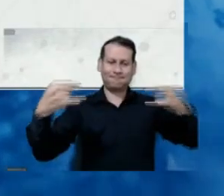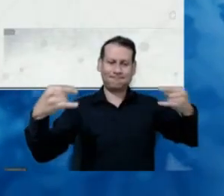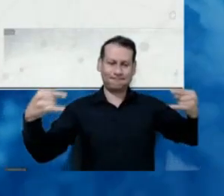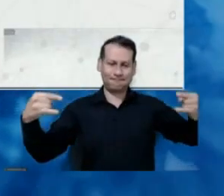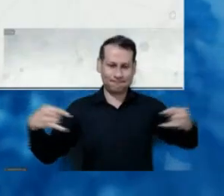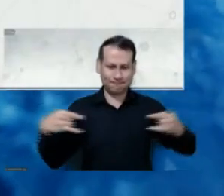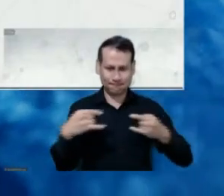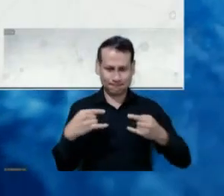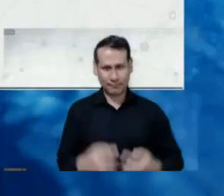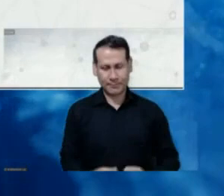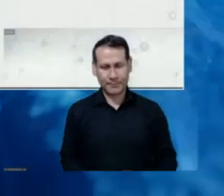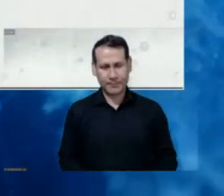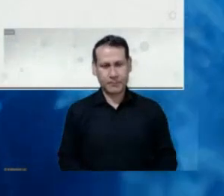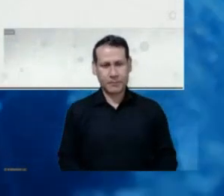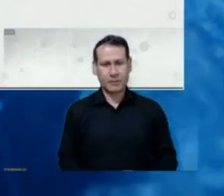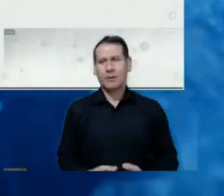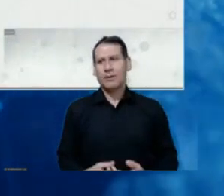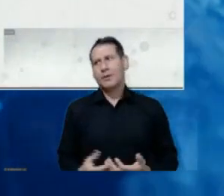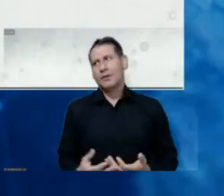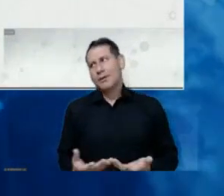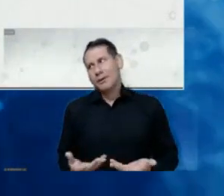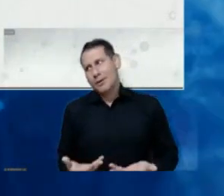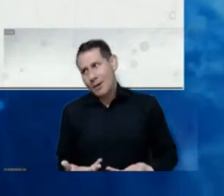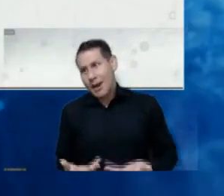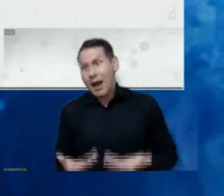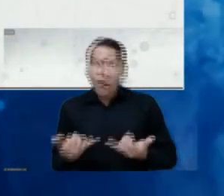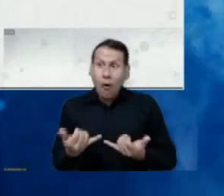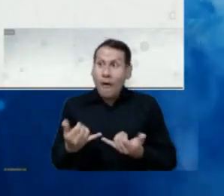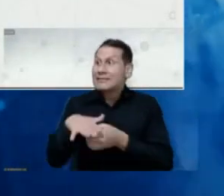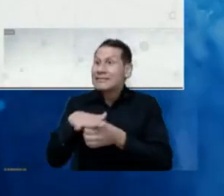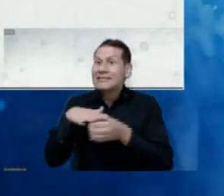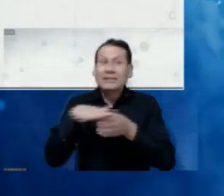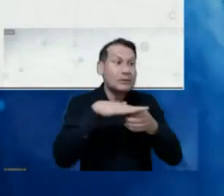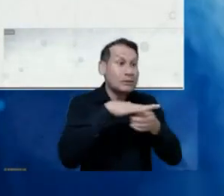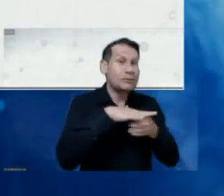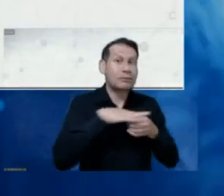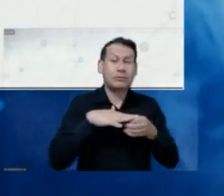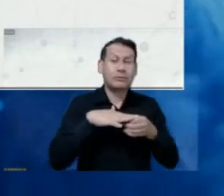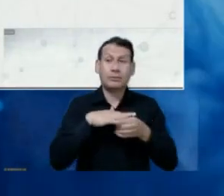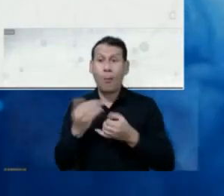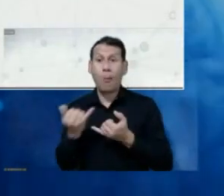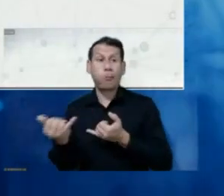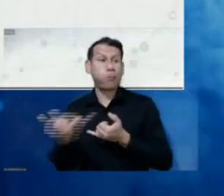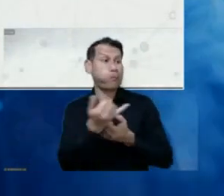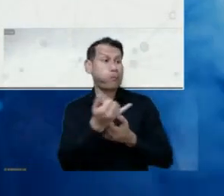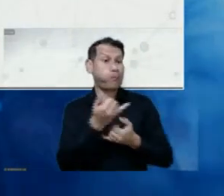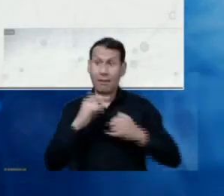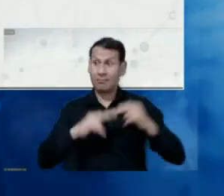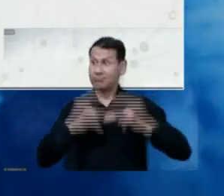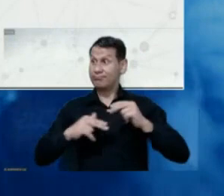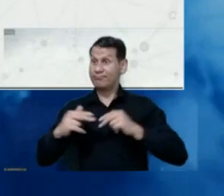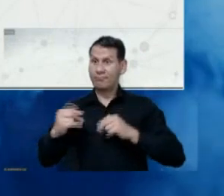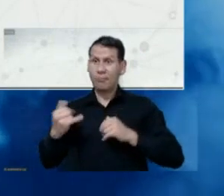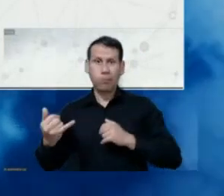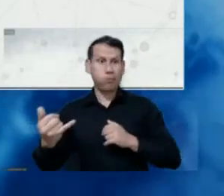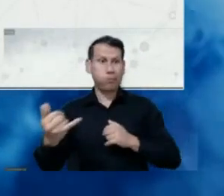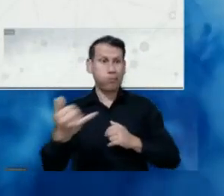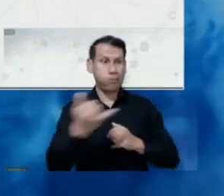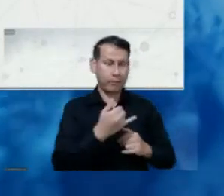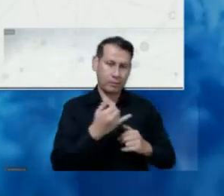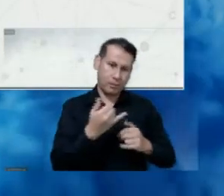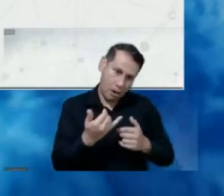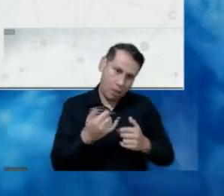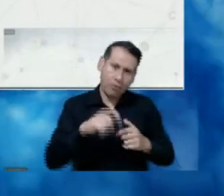Cities normally are not inclined to provide infrastructure,